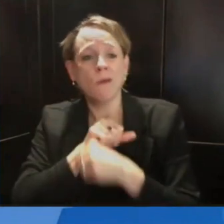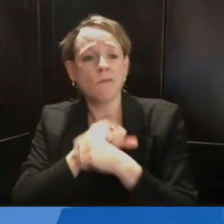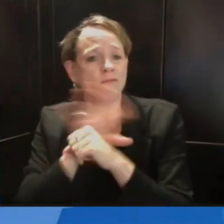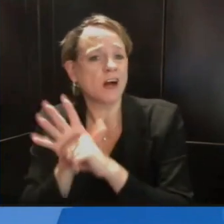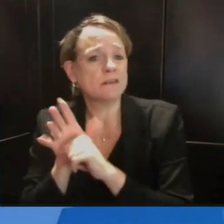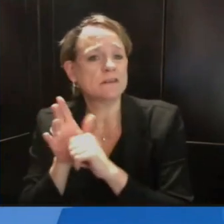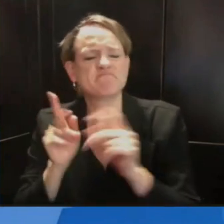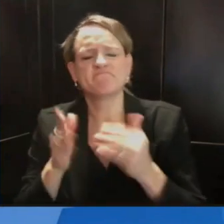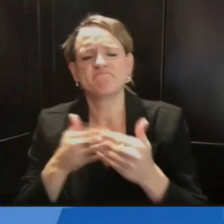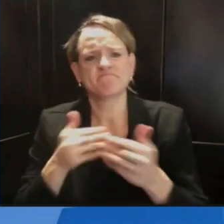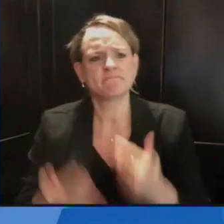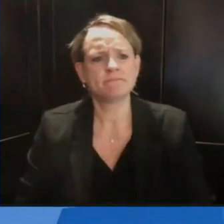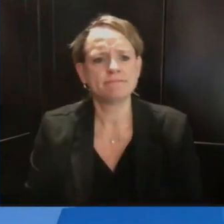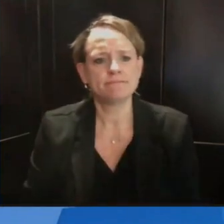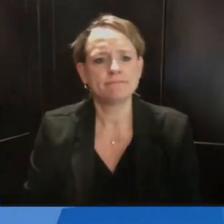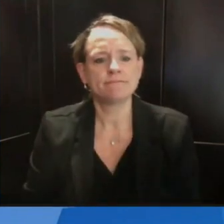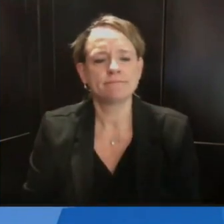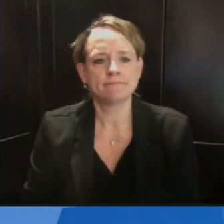Examiner. Eric.